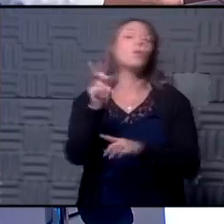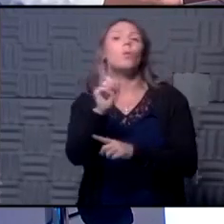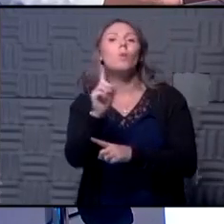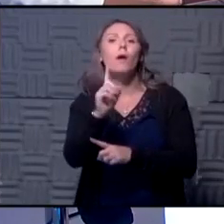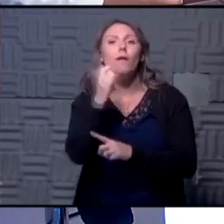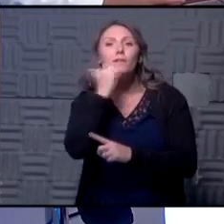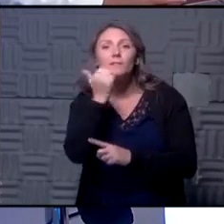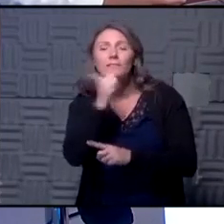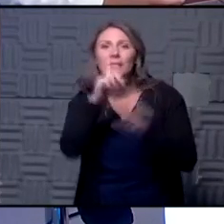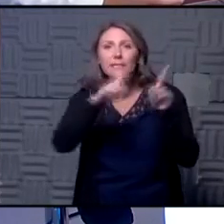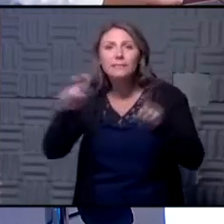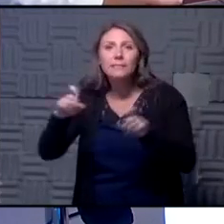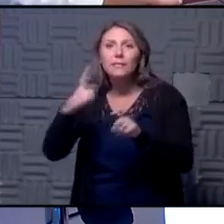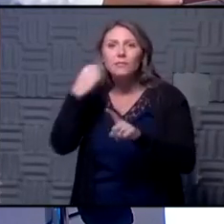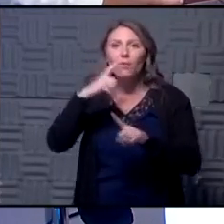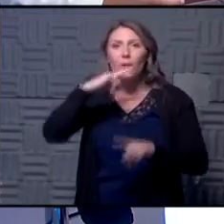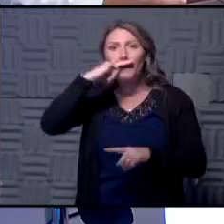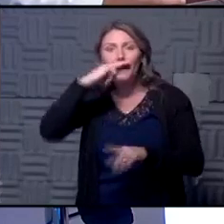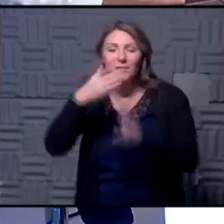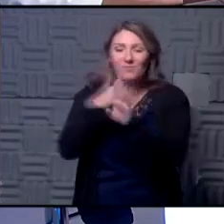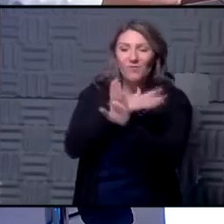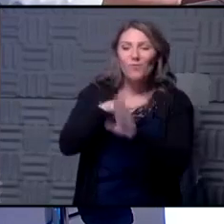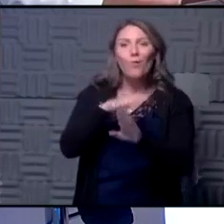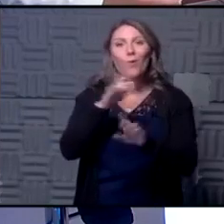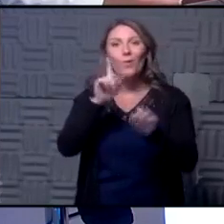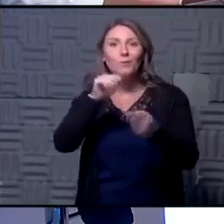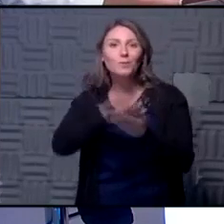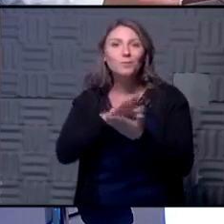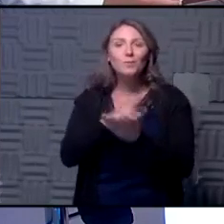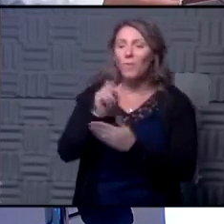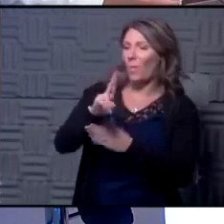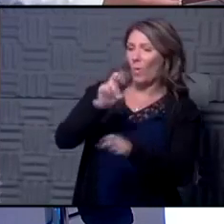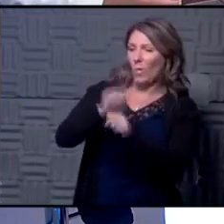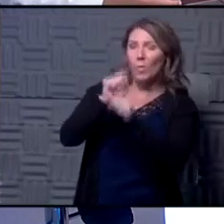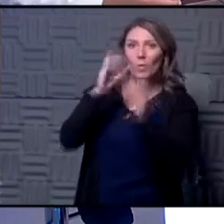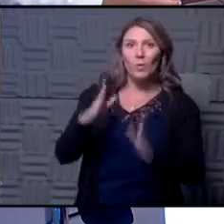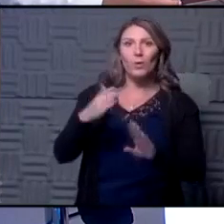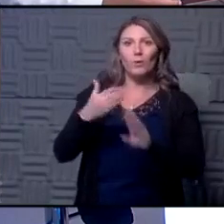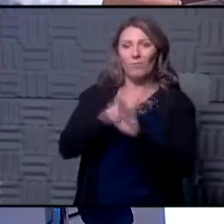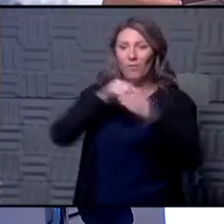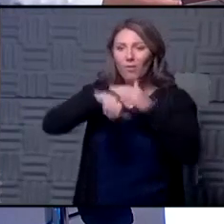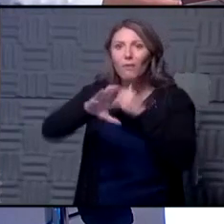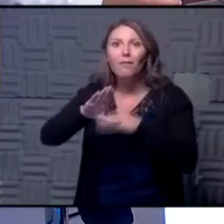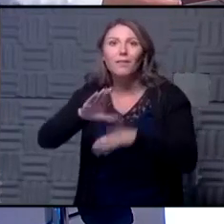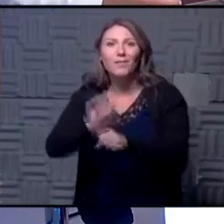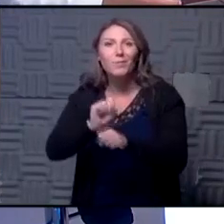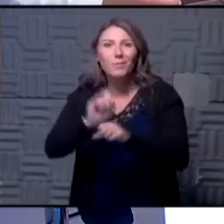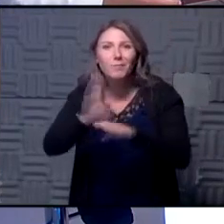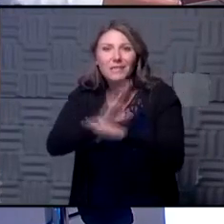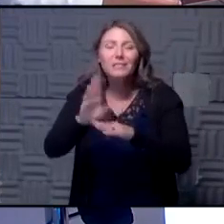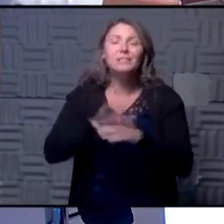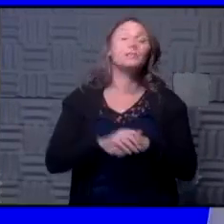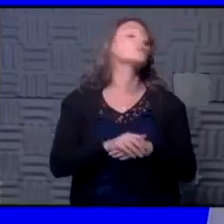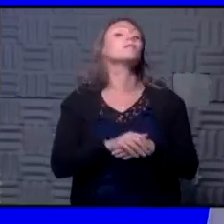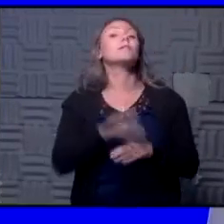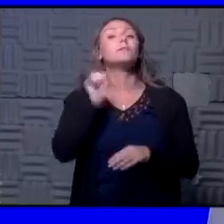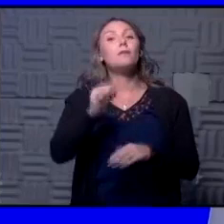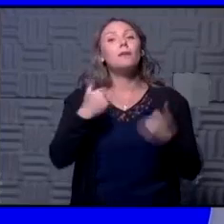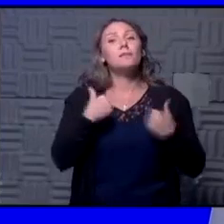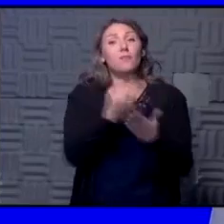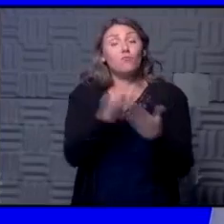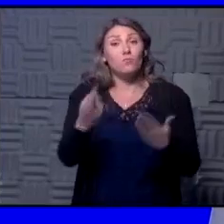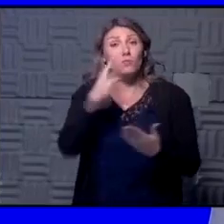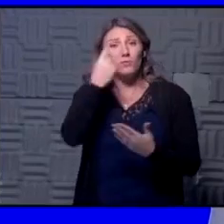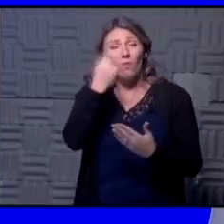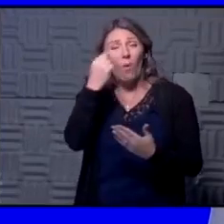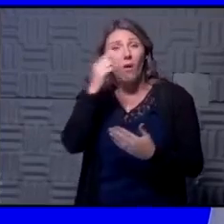for kids before they go to school and workers before they walk through the door is that even a realistic thing to think about yeah there are resources towards